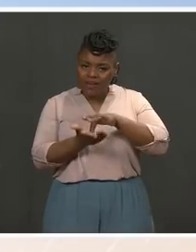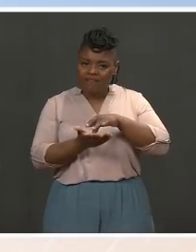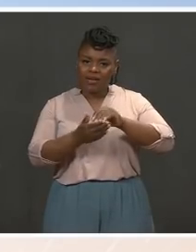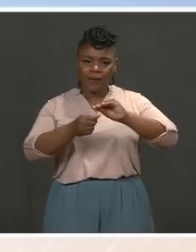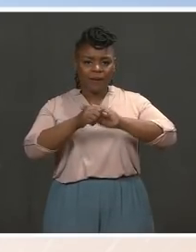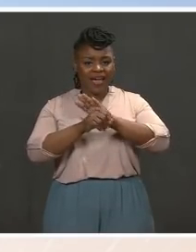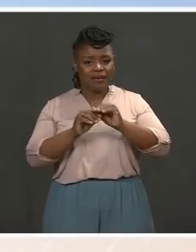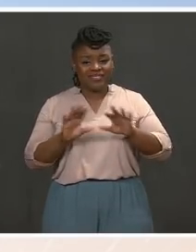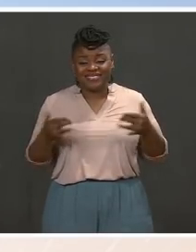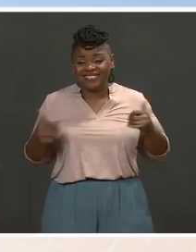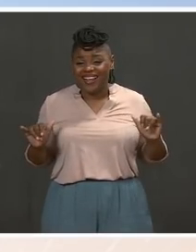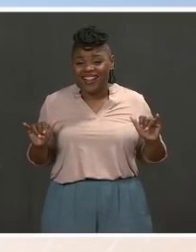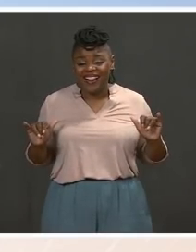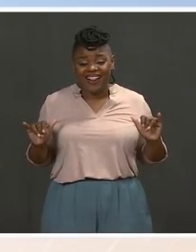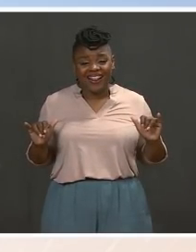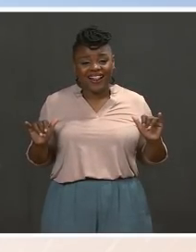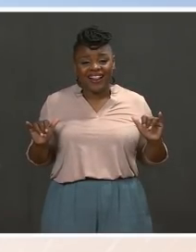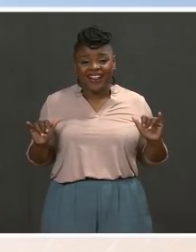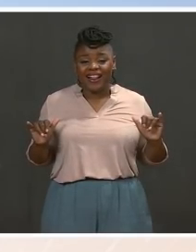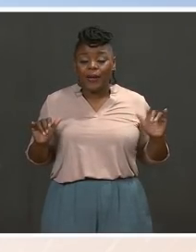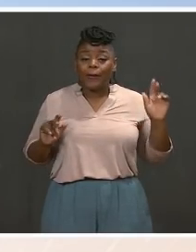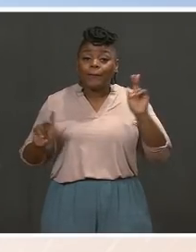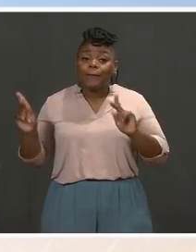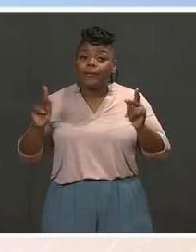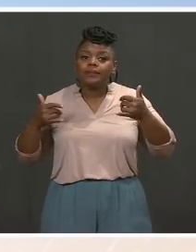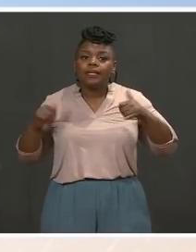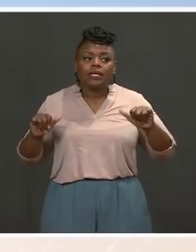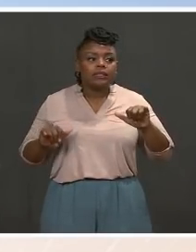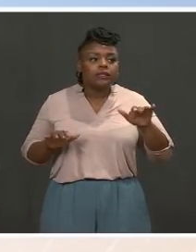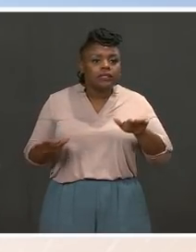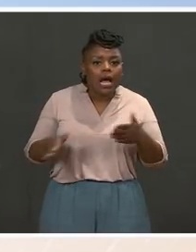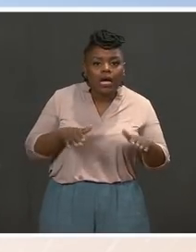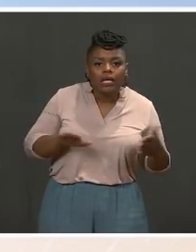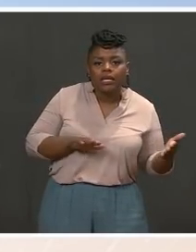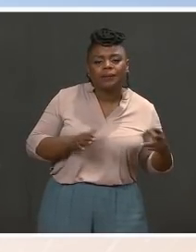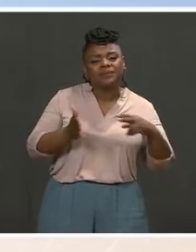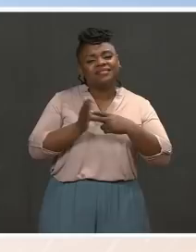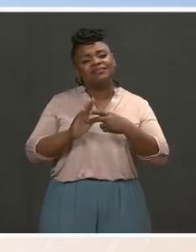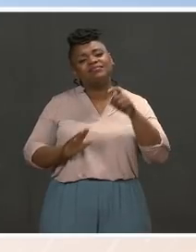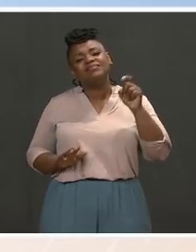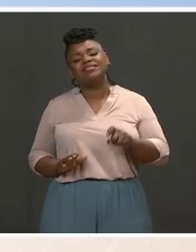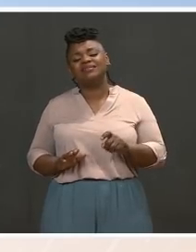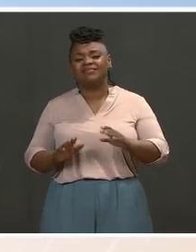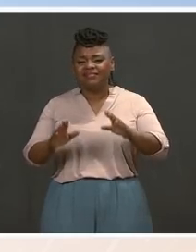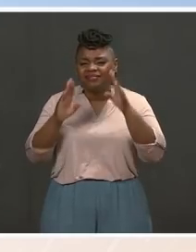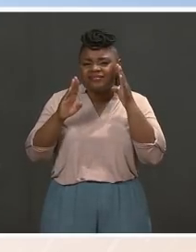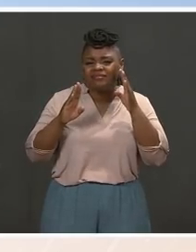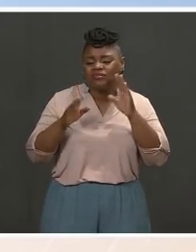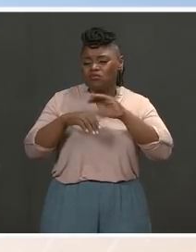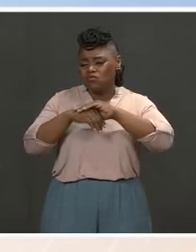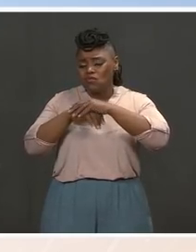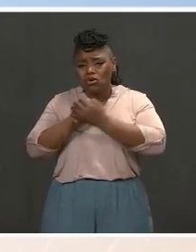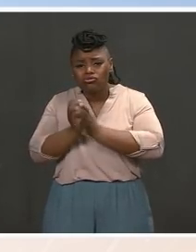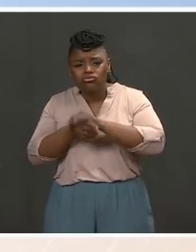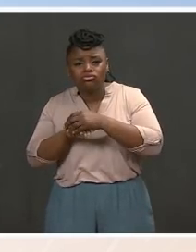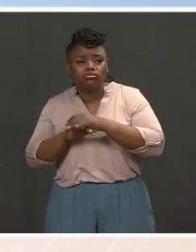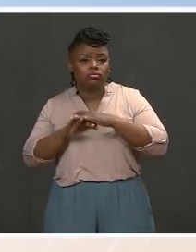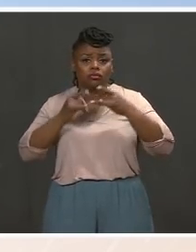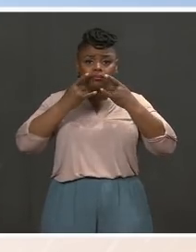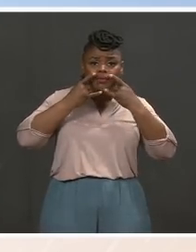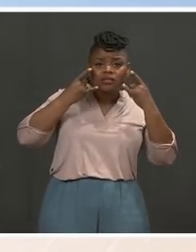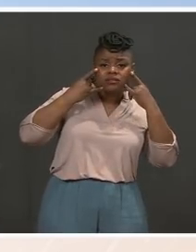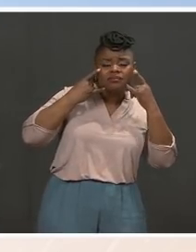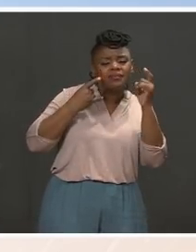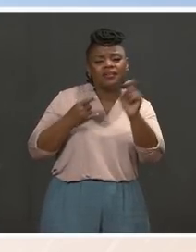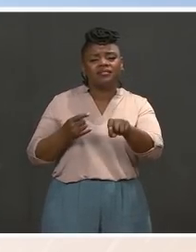lives of the American people. We need to be vigilant. We need to wear masks. We need to hand wash. And that is a message, of course, directly to anybody who